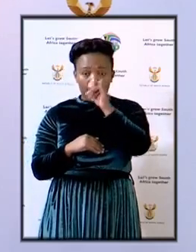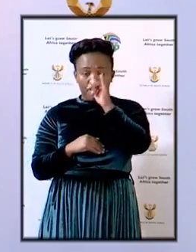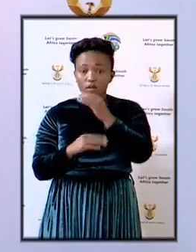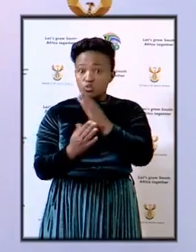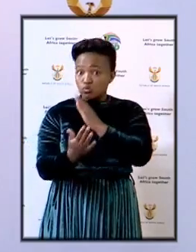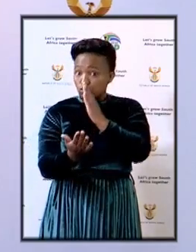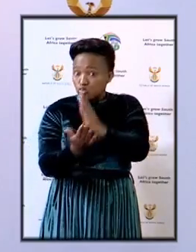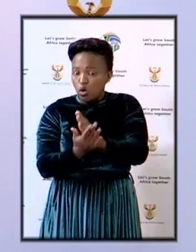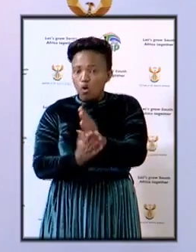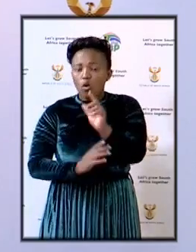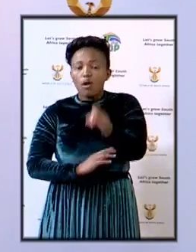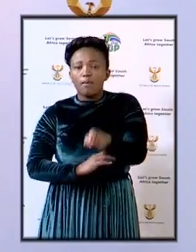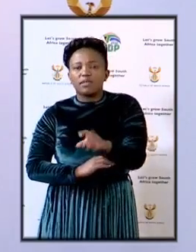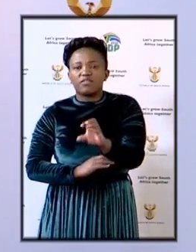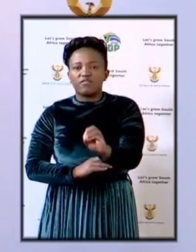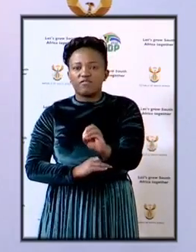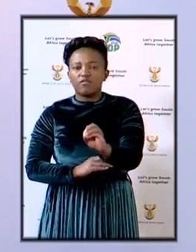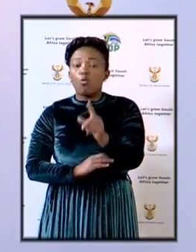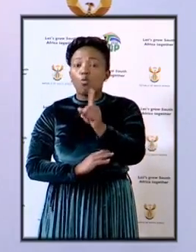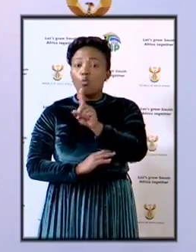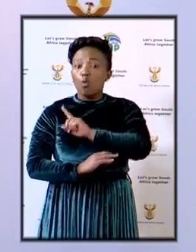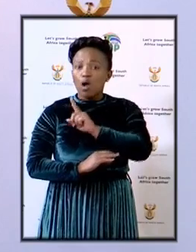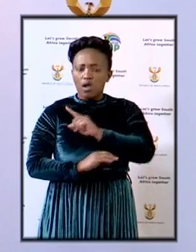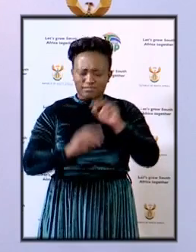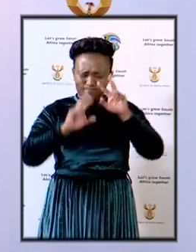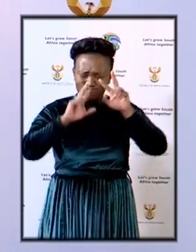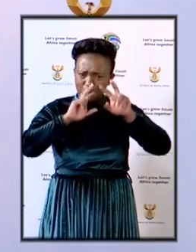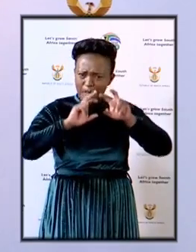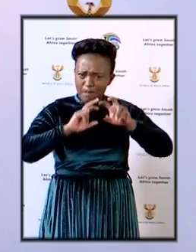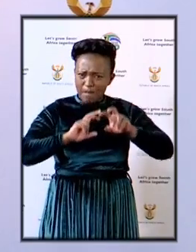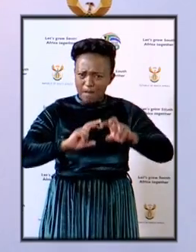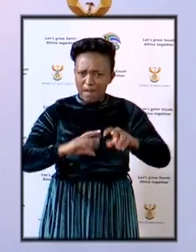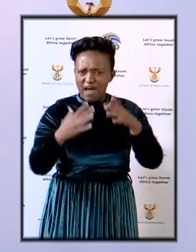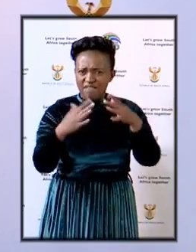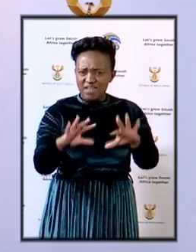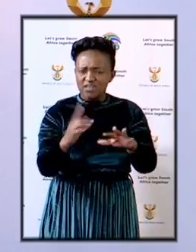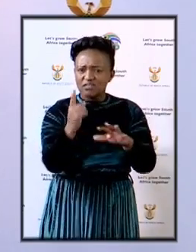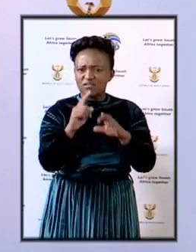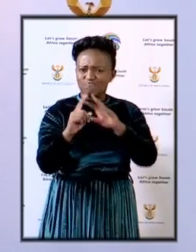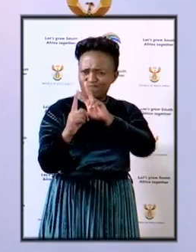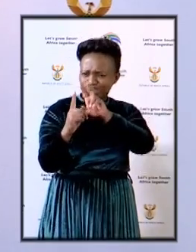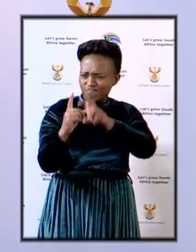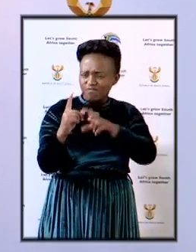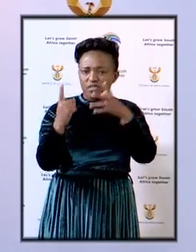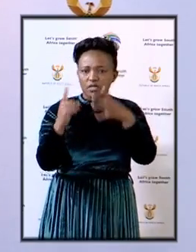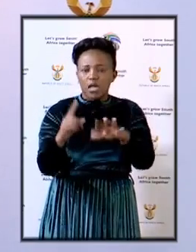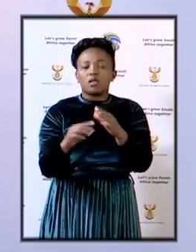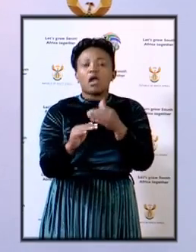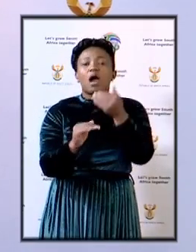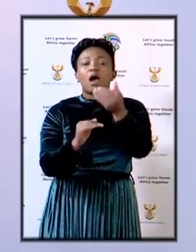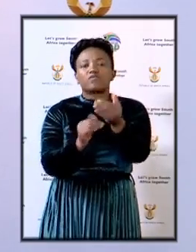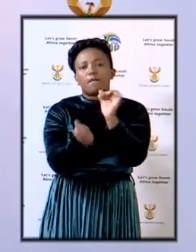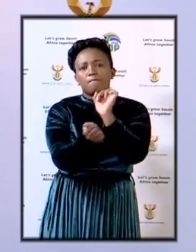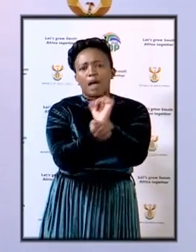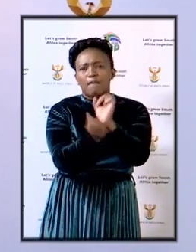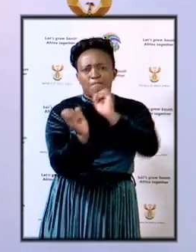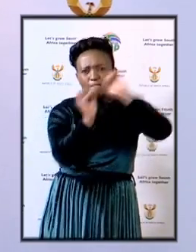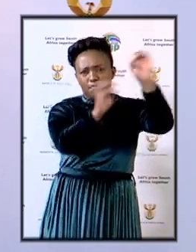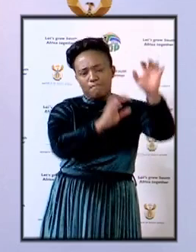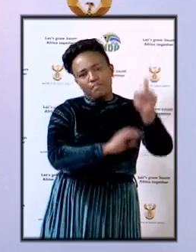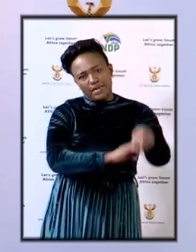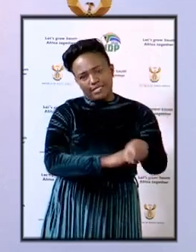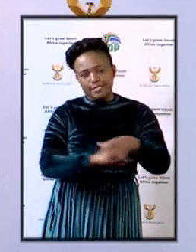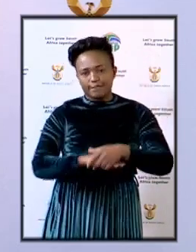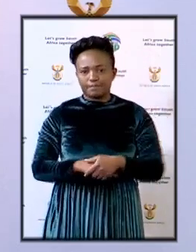certainty that there will be a thorough investigation and prosecution and there will be consequences. So in that